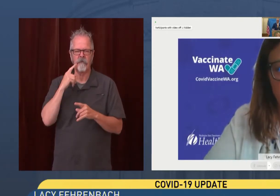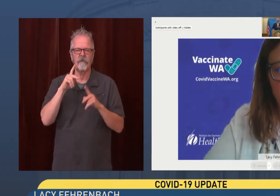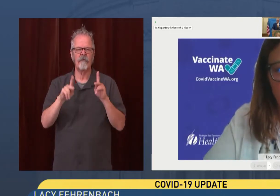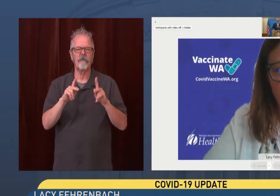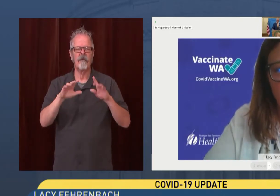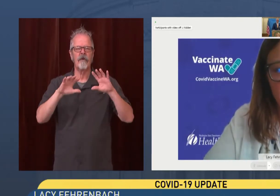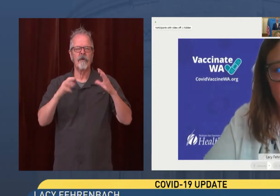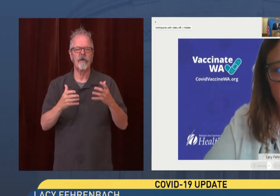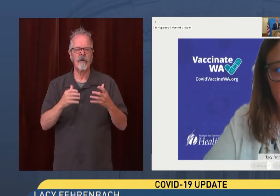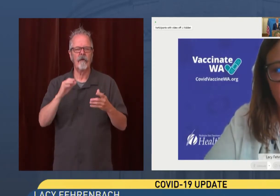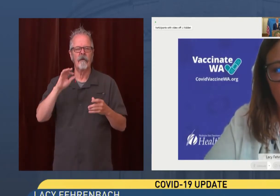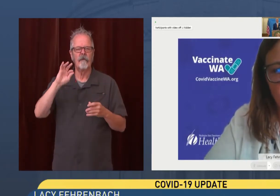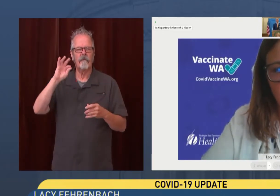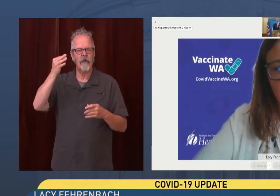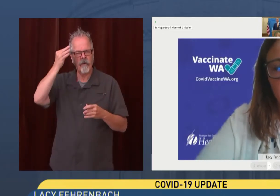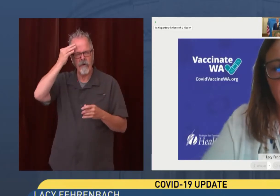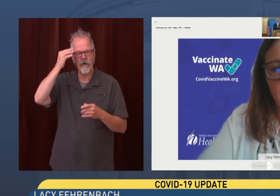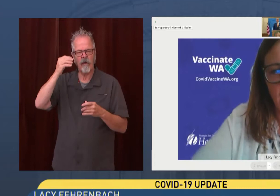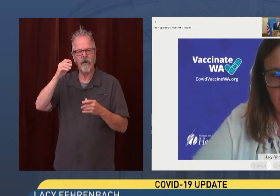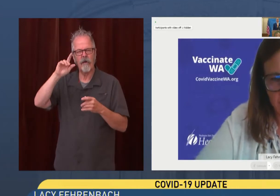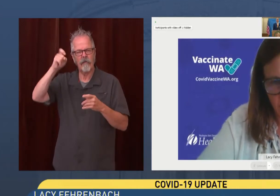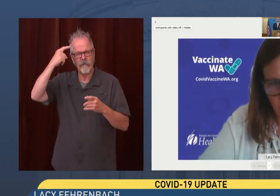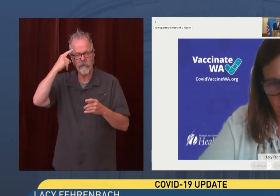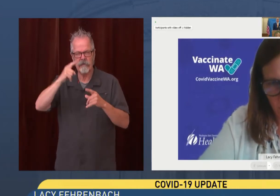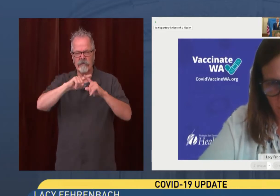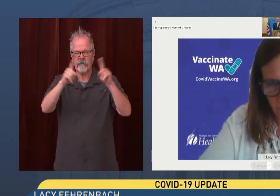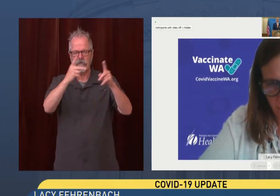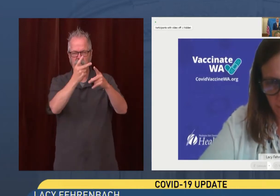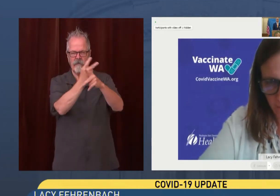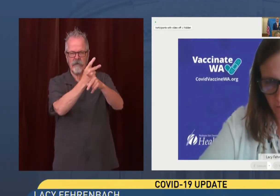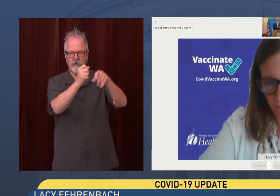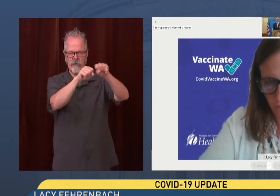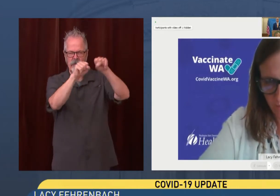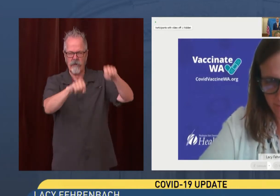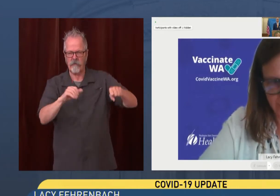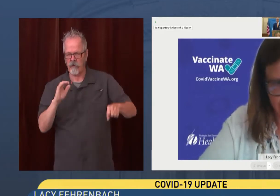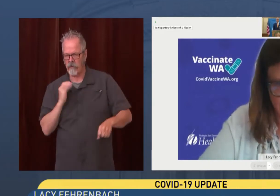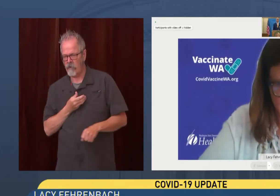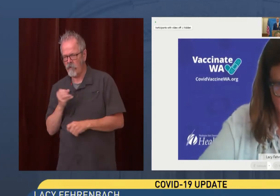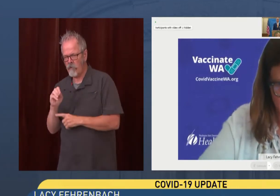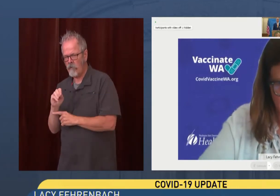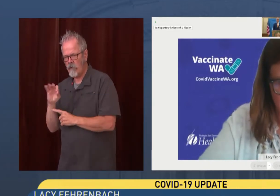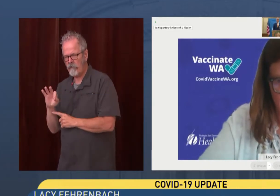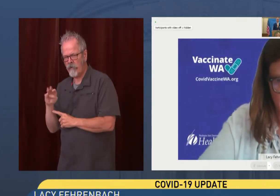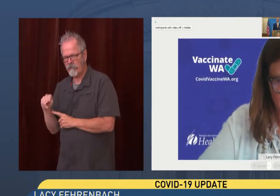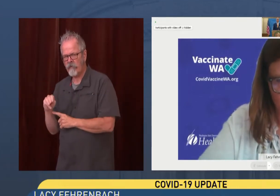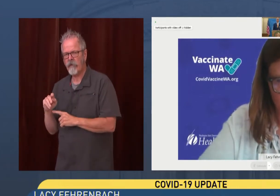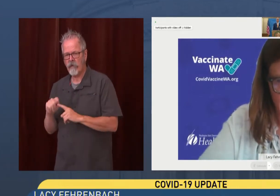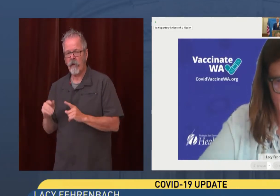government uses, which is a bit older. So our current